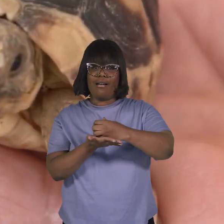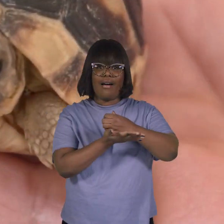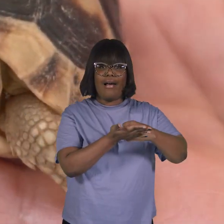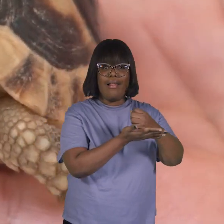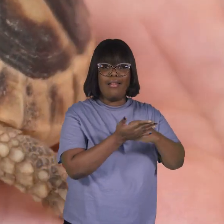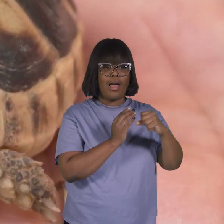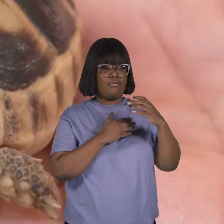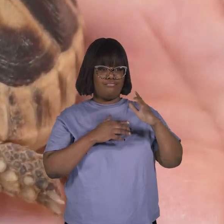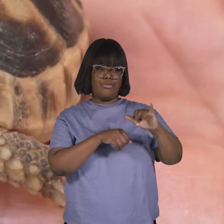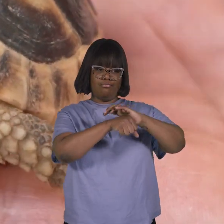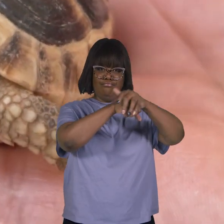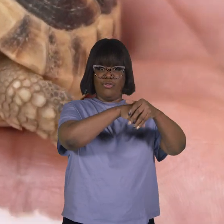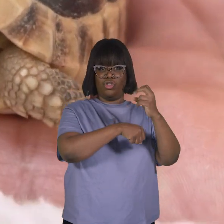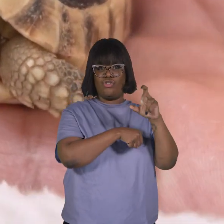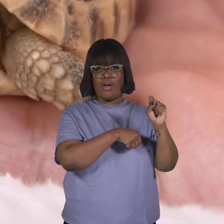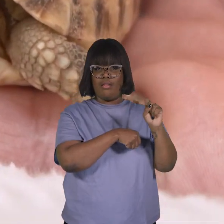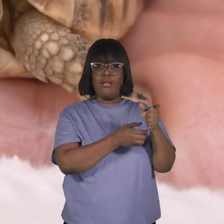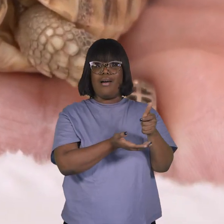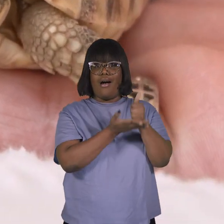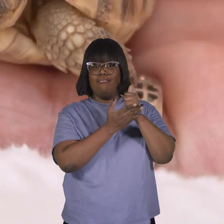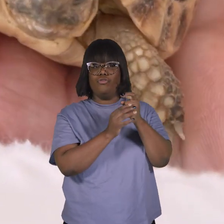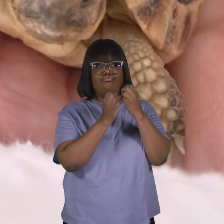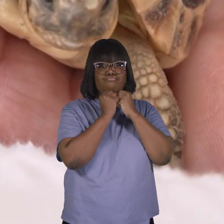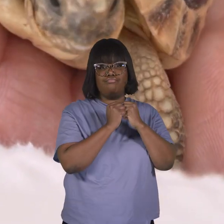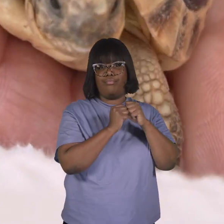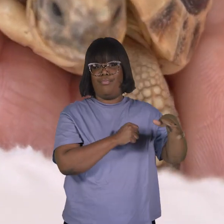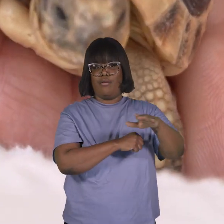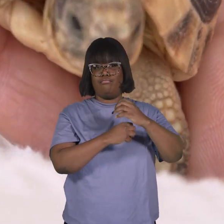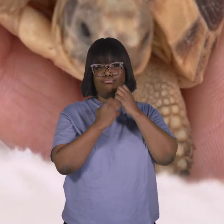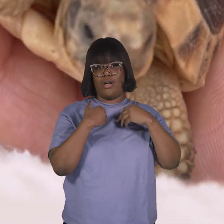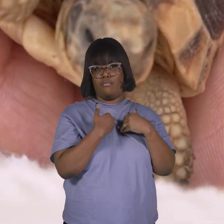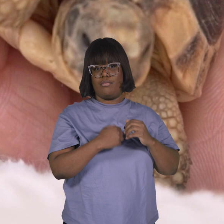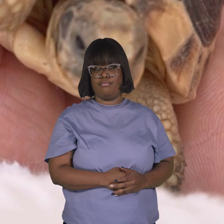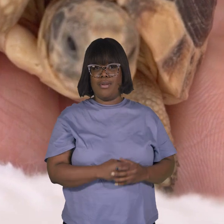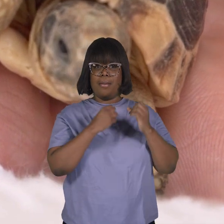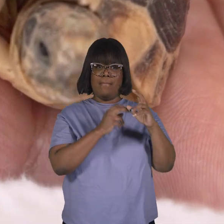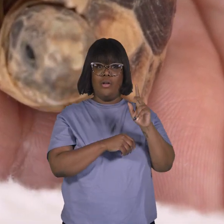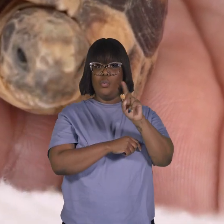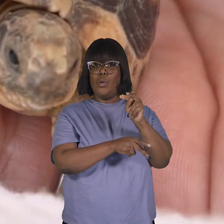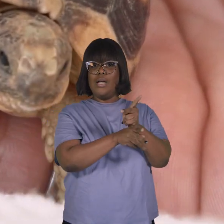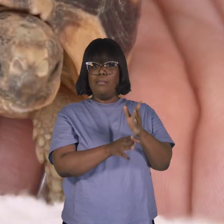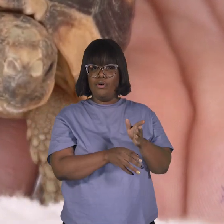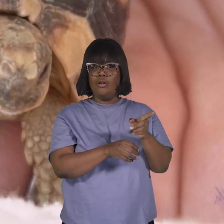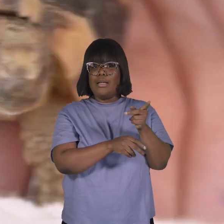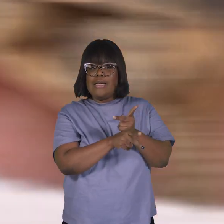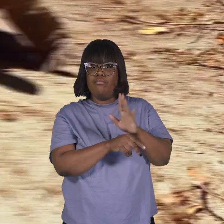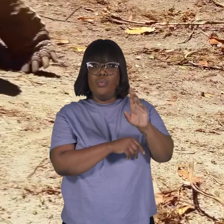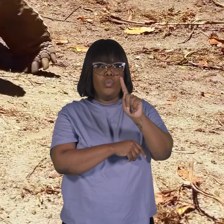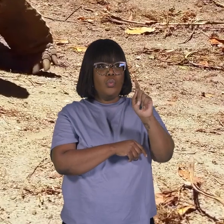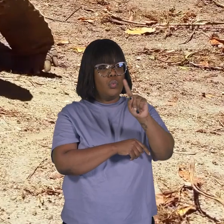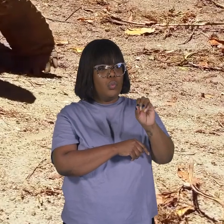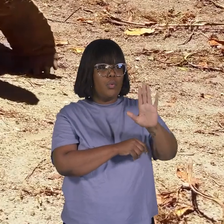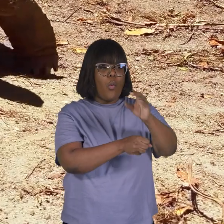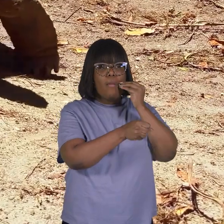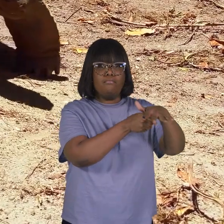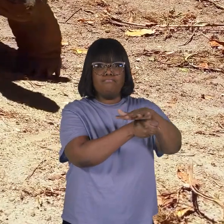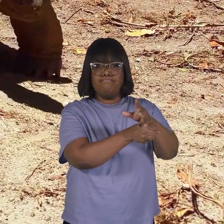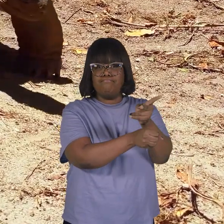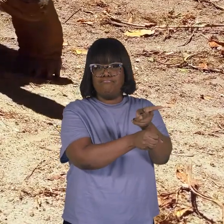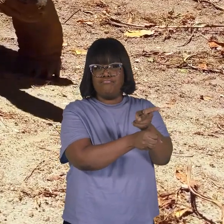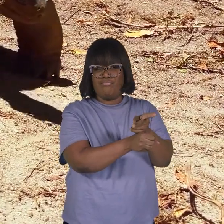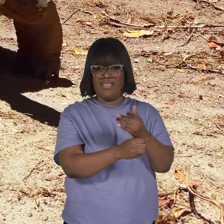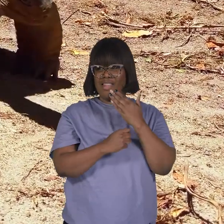To help save this precious animal, many zookeepers have made their zoos the tortoises' homes. And thanks to